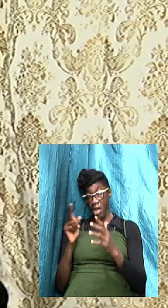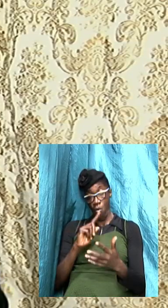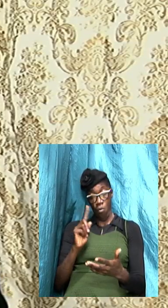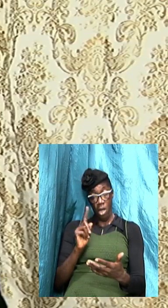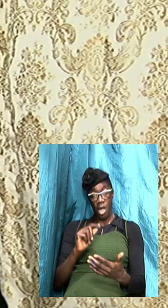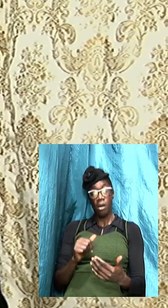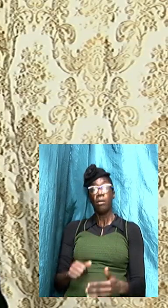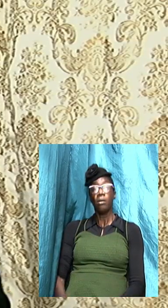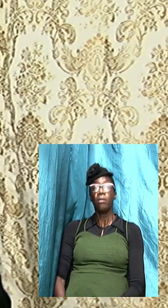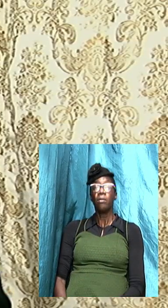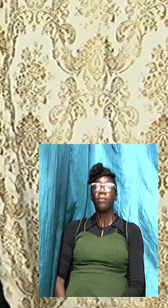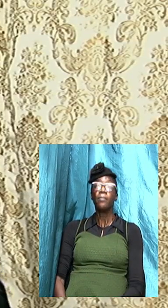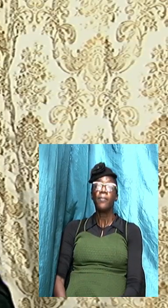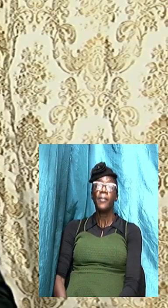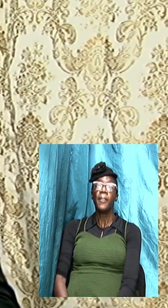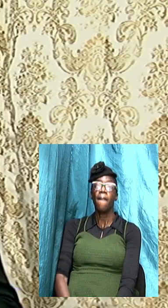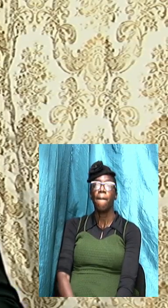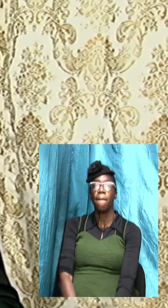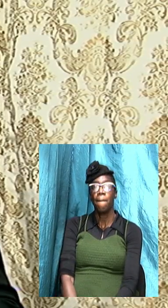written hallelujah